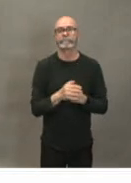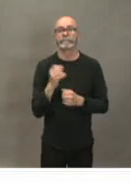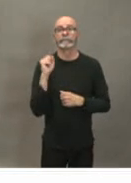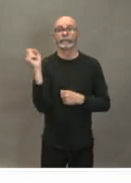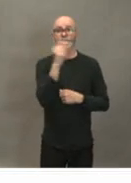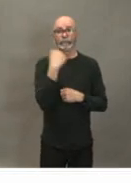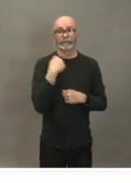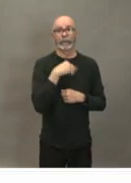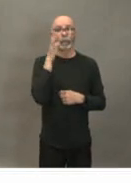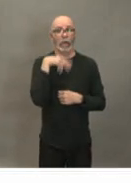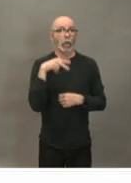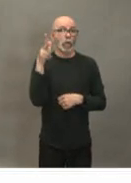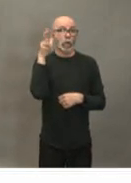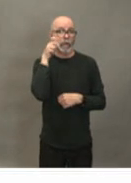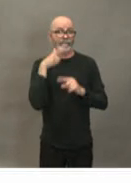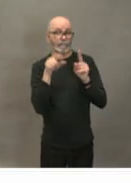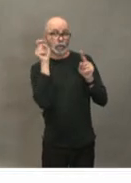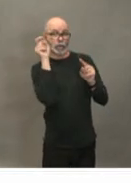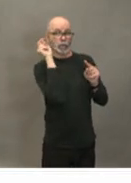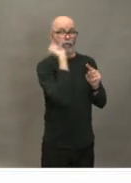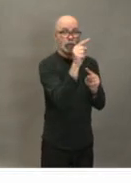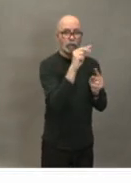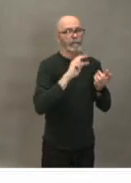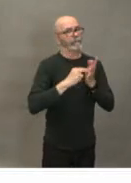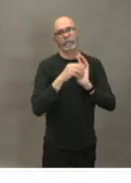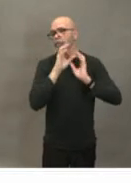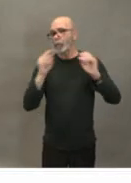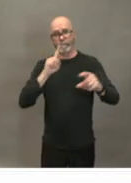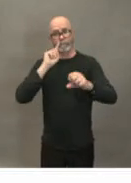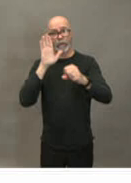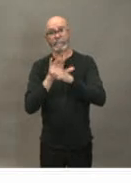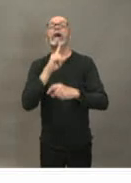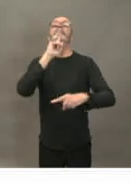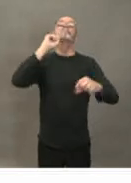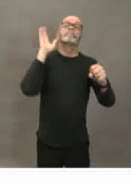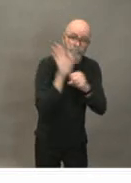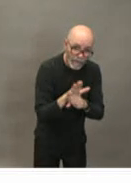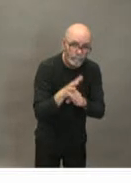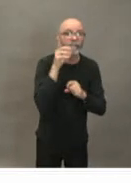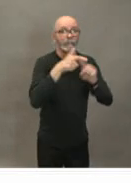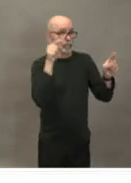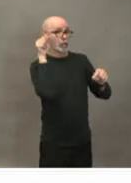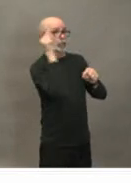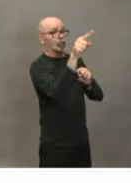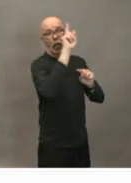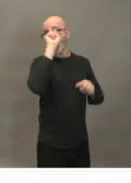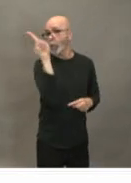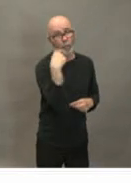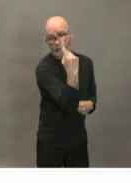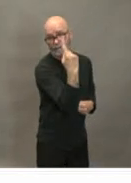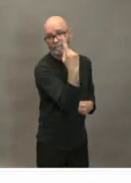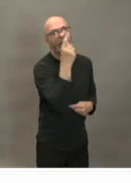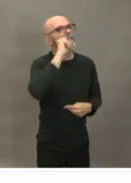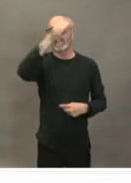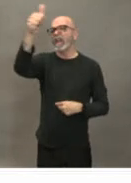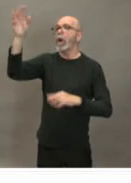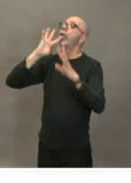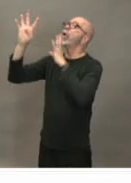aren't confirmed cases if there's a confirmed case the word is coming from you it's not coming from anybody else absolutely